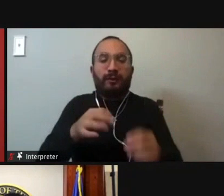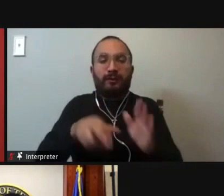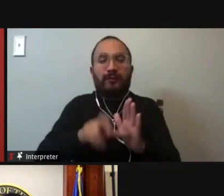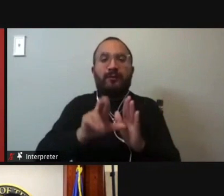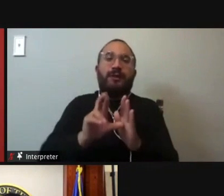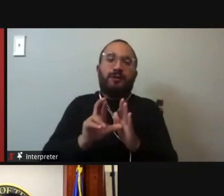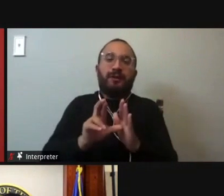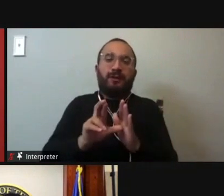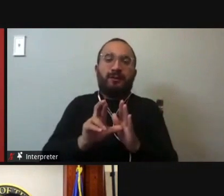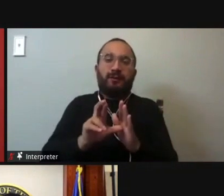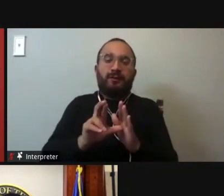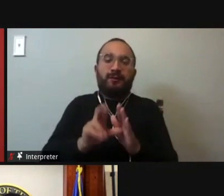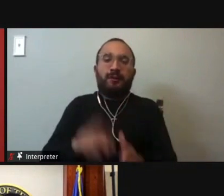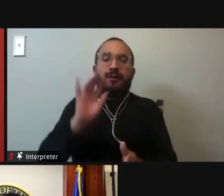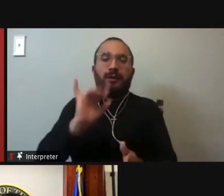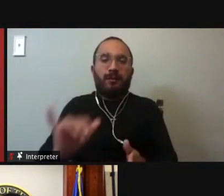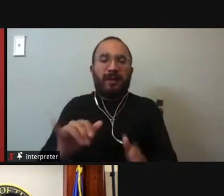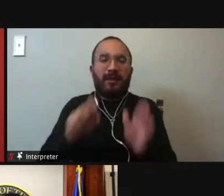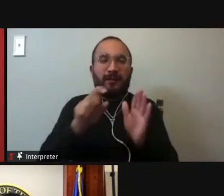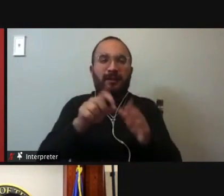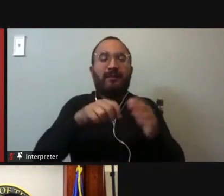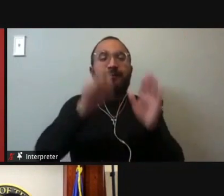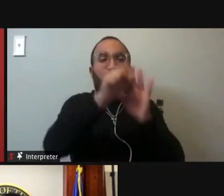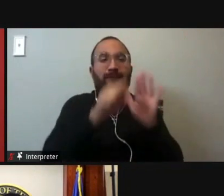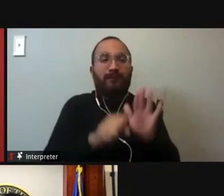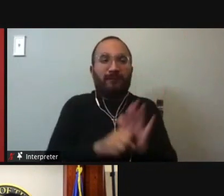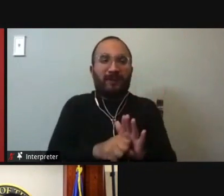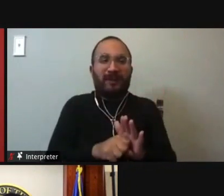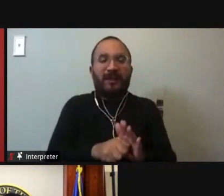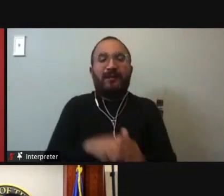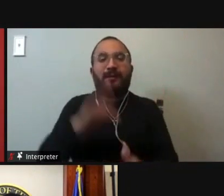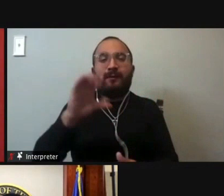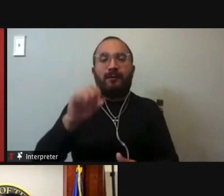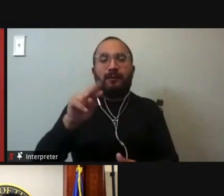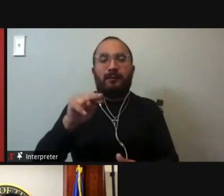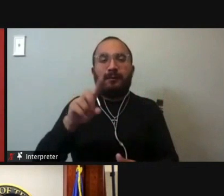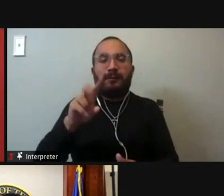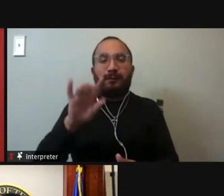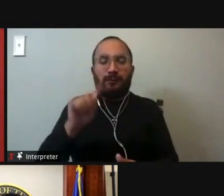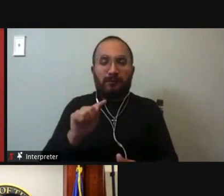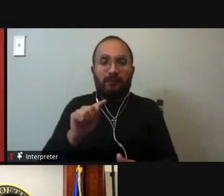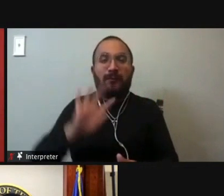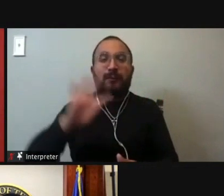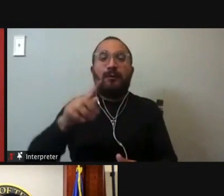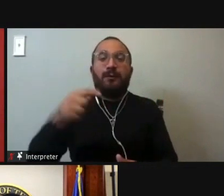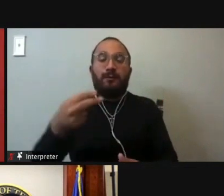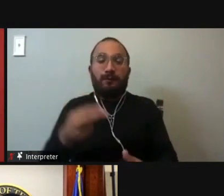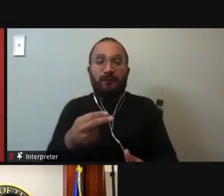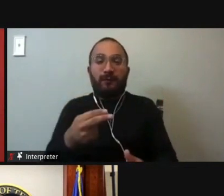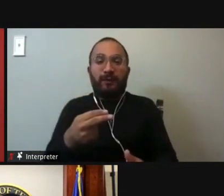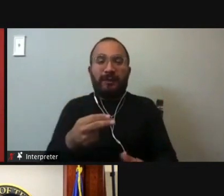review of decisions by the state commission of judicial conduct. As every predecessor of the Texas fourth court of appeals has